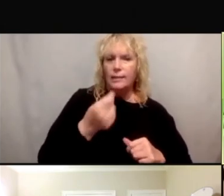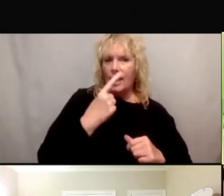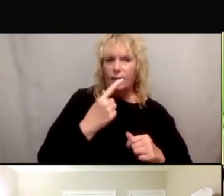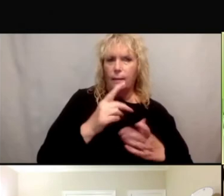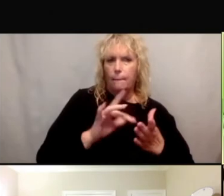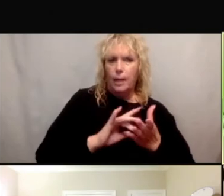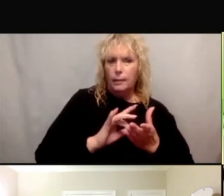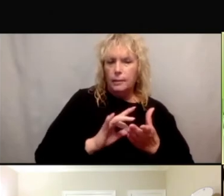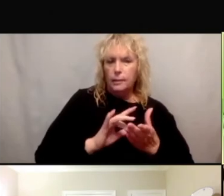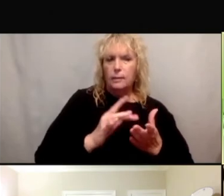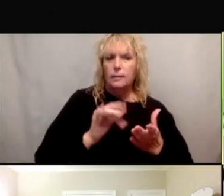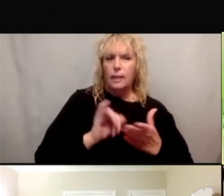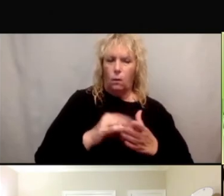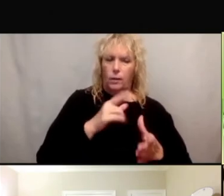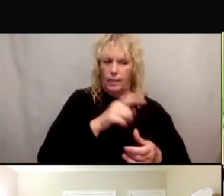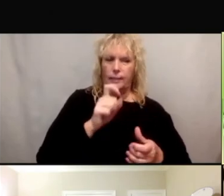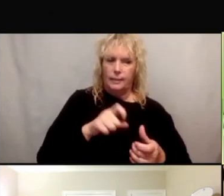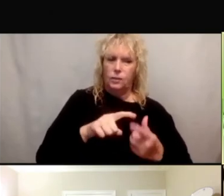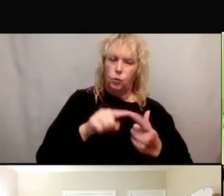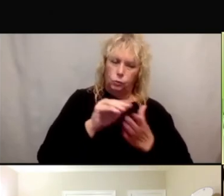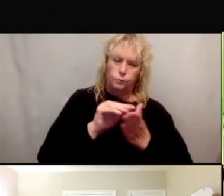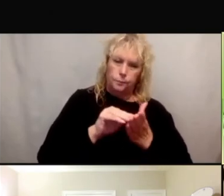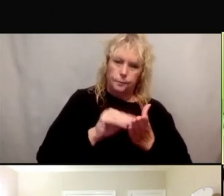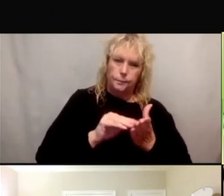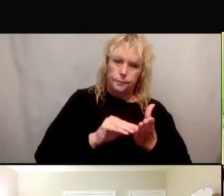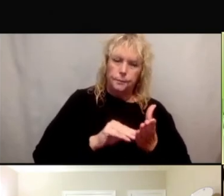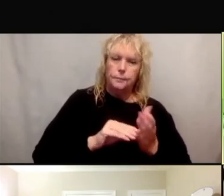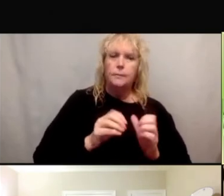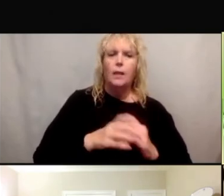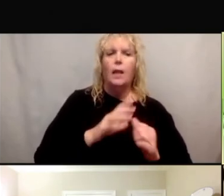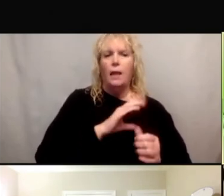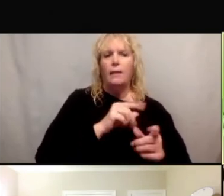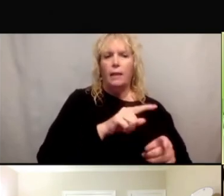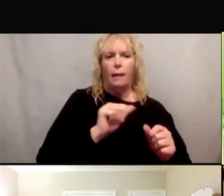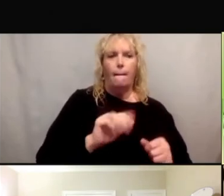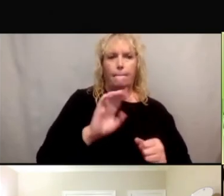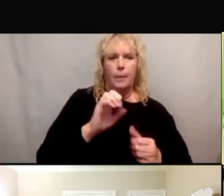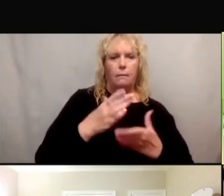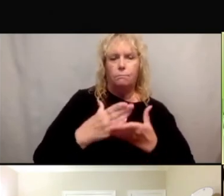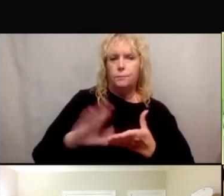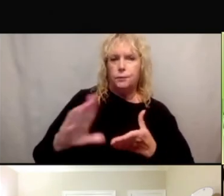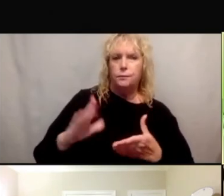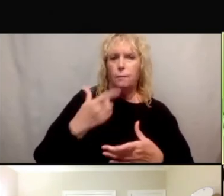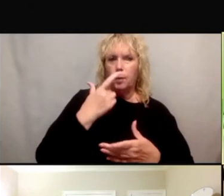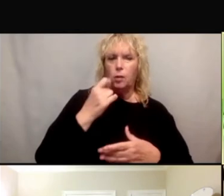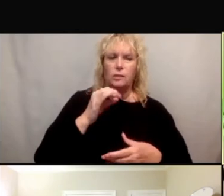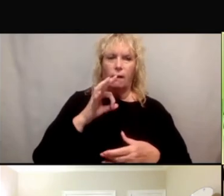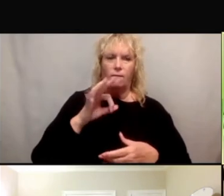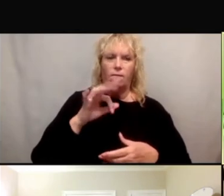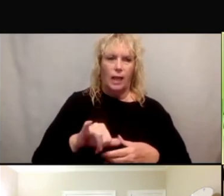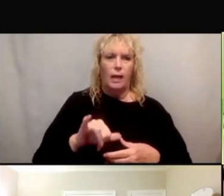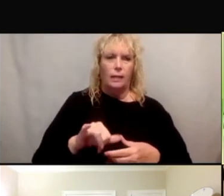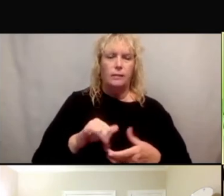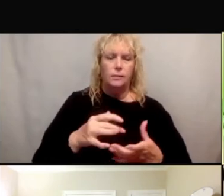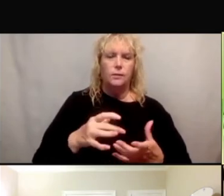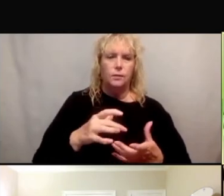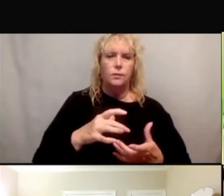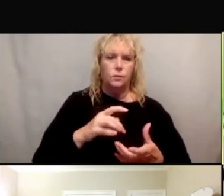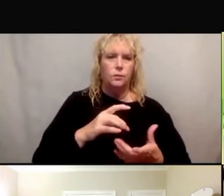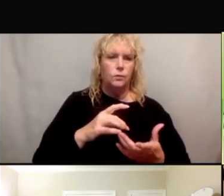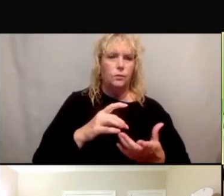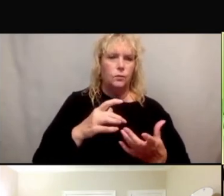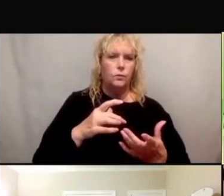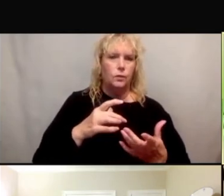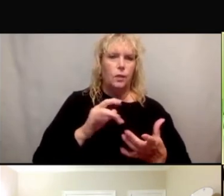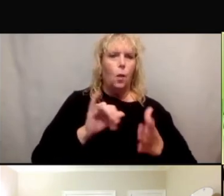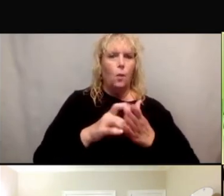way that the protocol is designed and they're excluded because of the protocol eligibility criteria, because oftentimes they present at